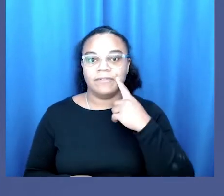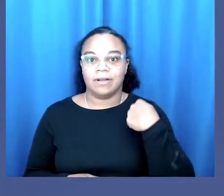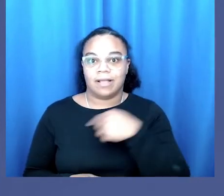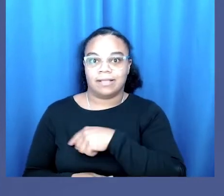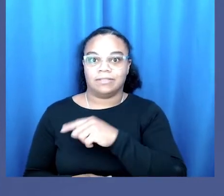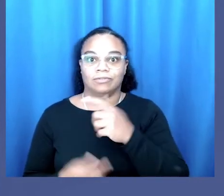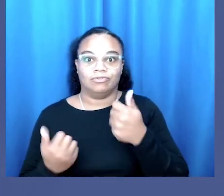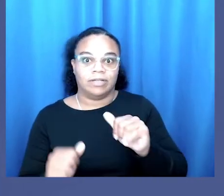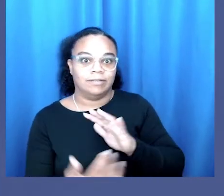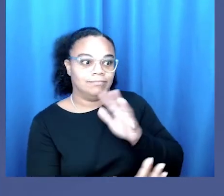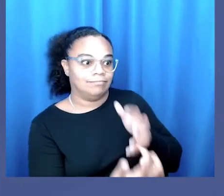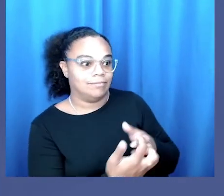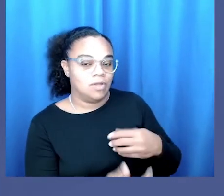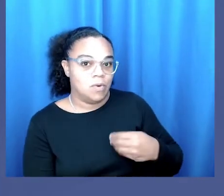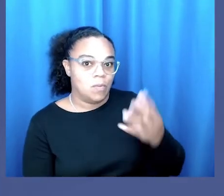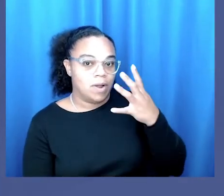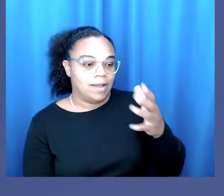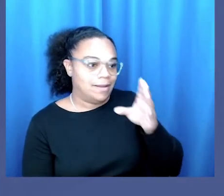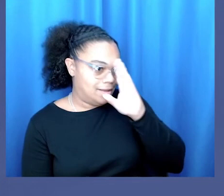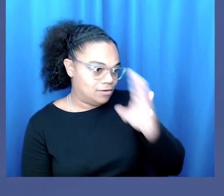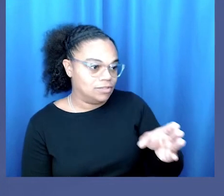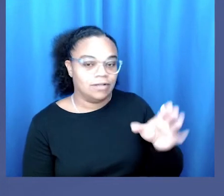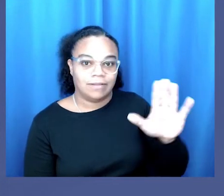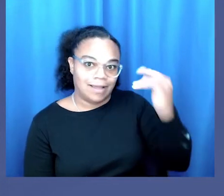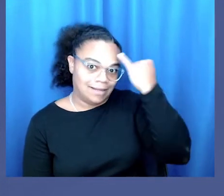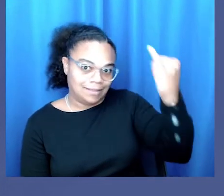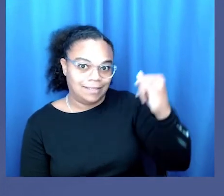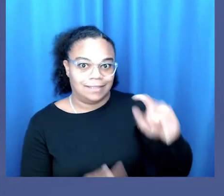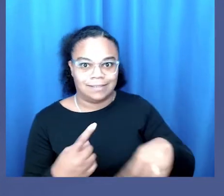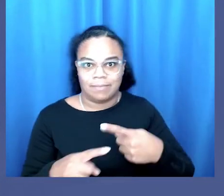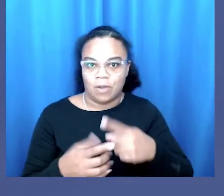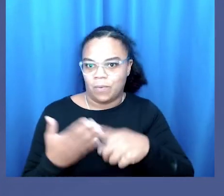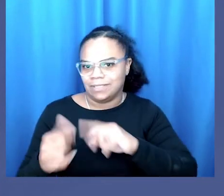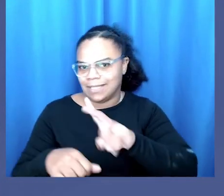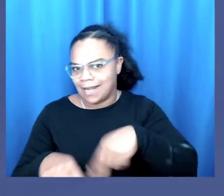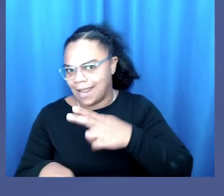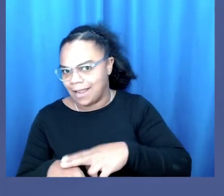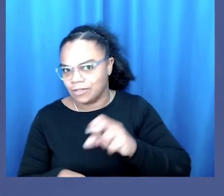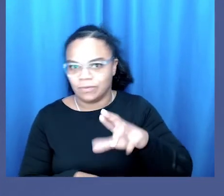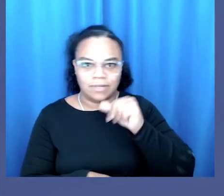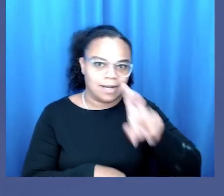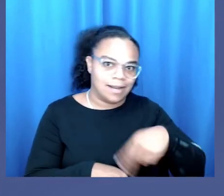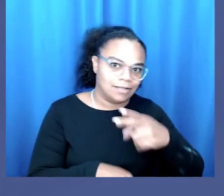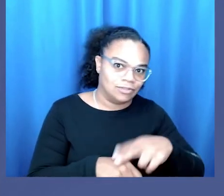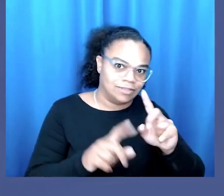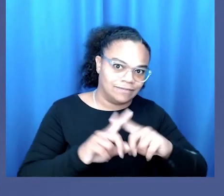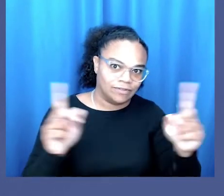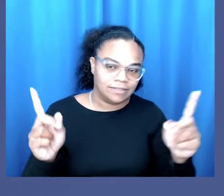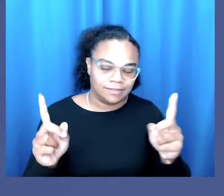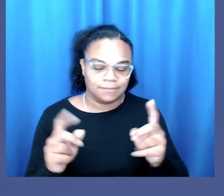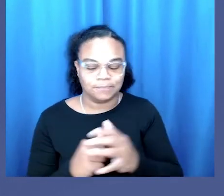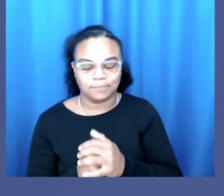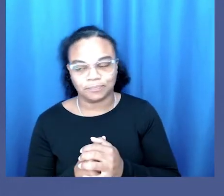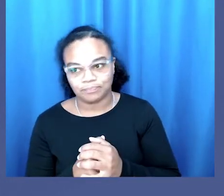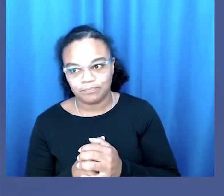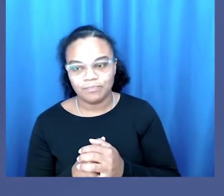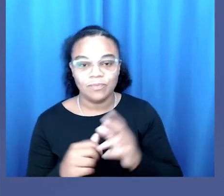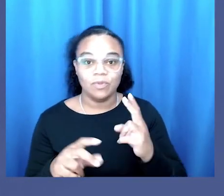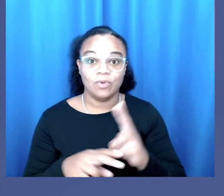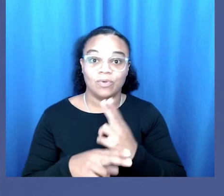to realign our bodies with white heterogender ideals based on what is natural or unnatural difference. By linguistically